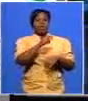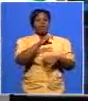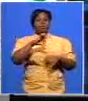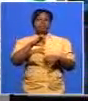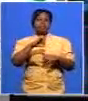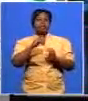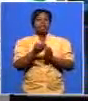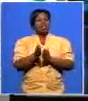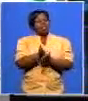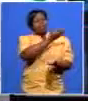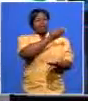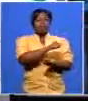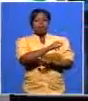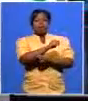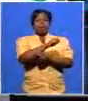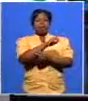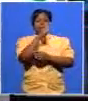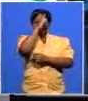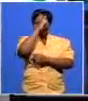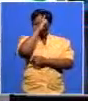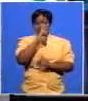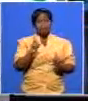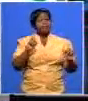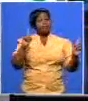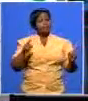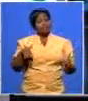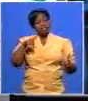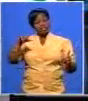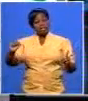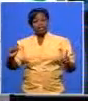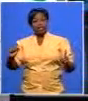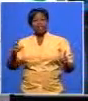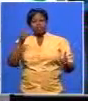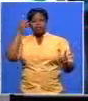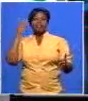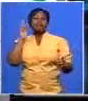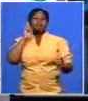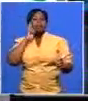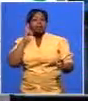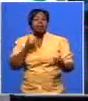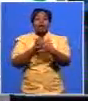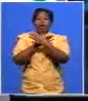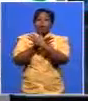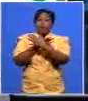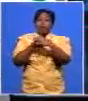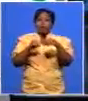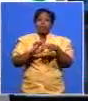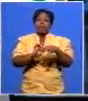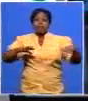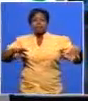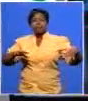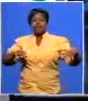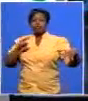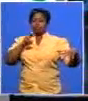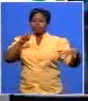helen is is is forgetting is that after the split of cope in 2009 we dropped below 50 that's why